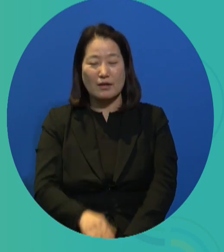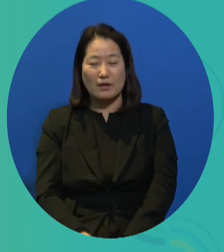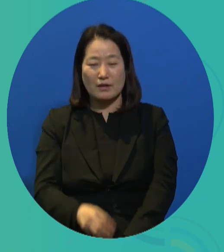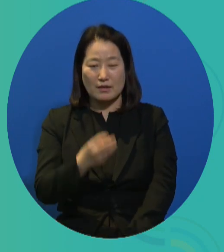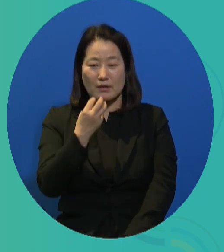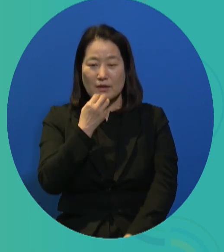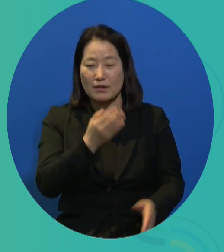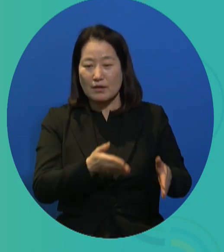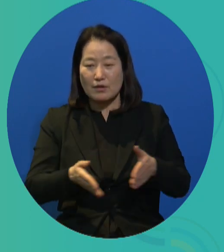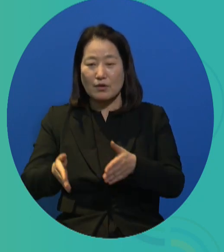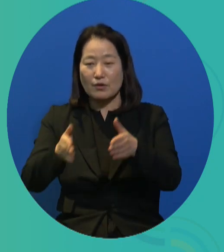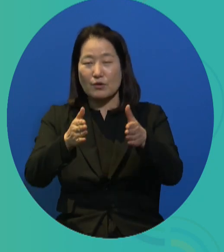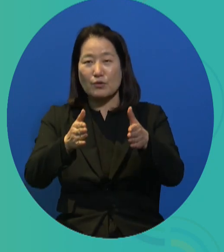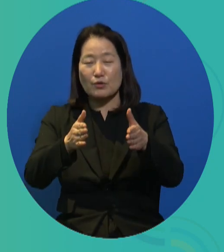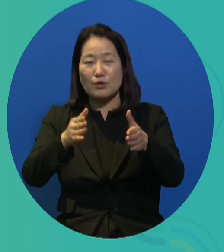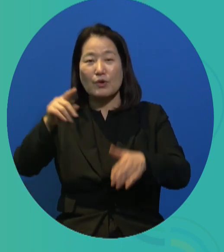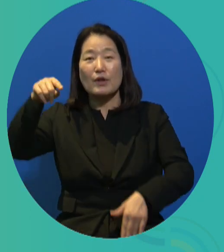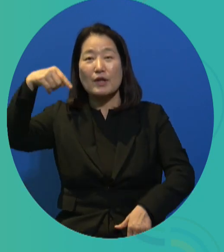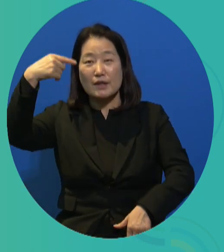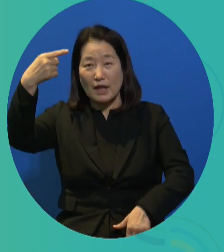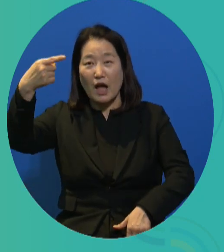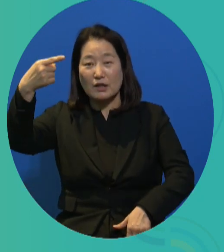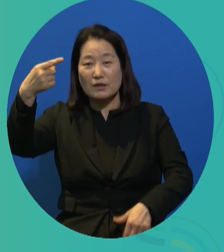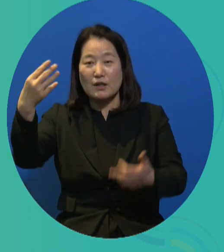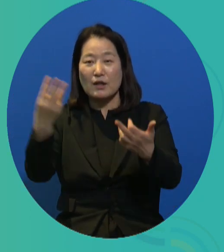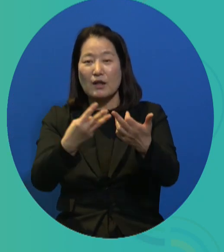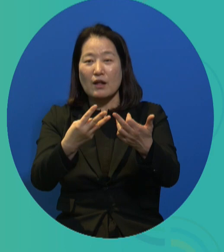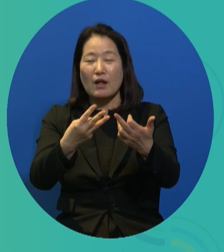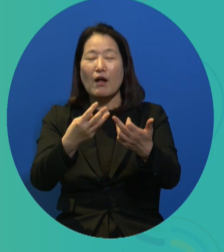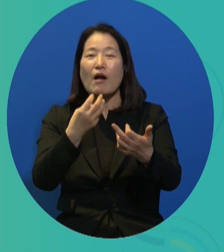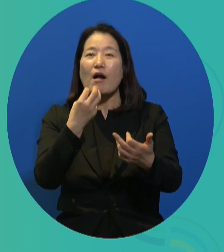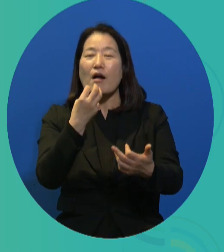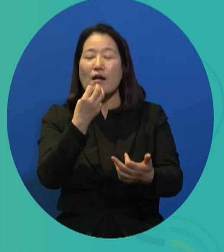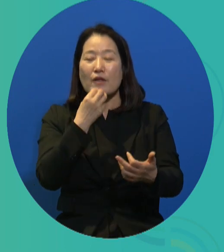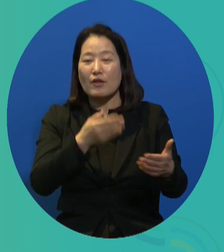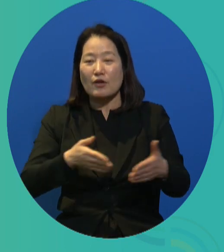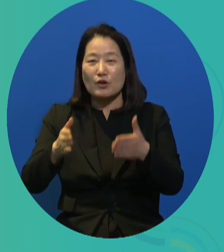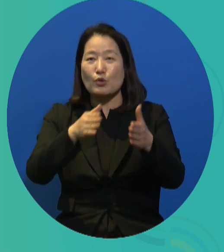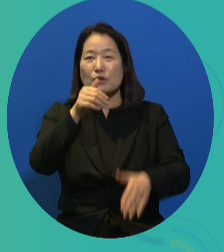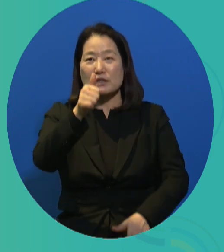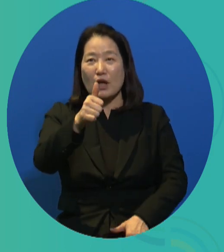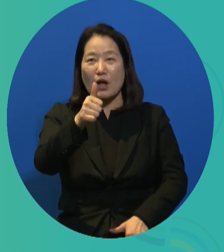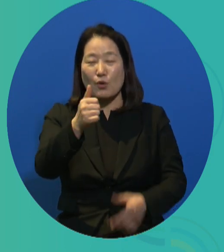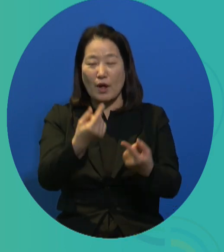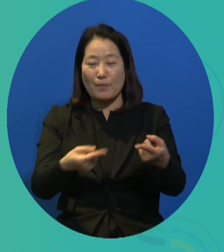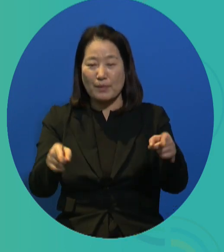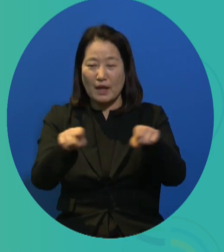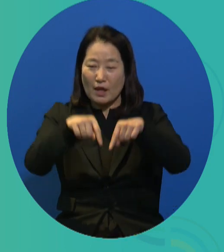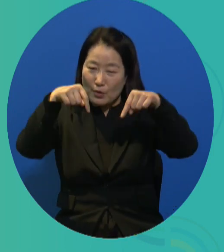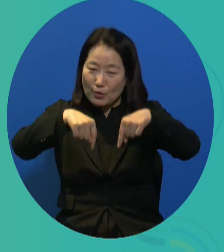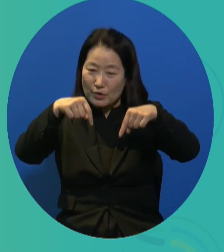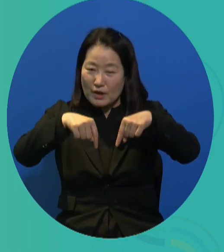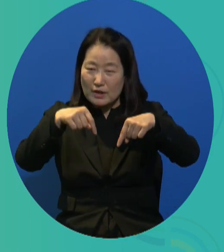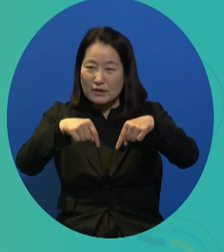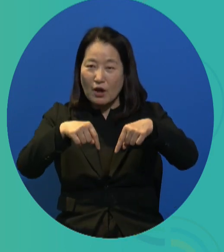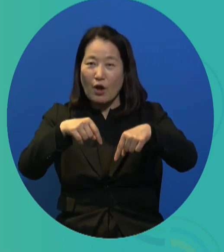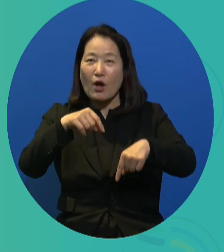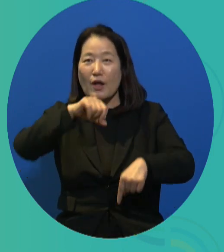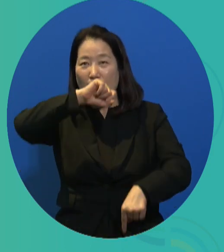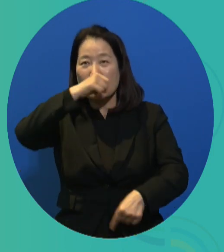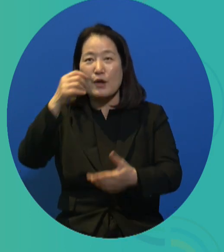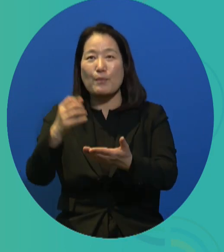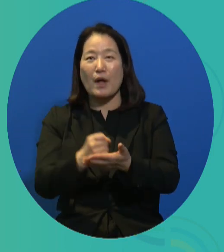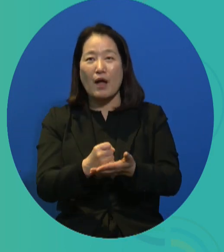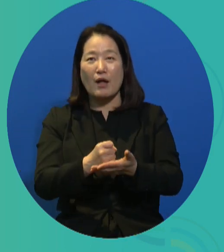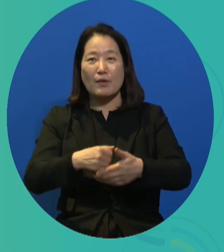persons are able to pay for their pension as well. So I